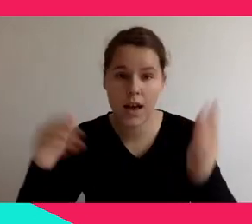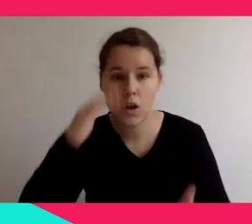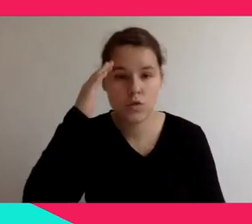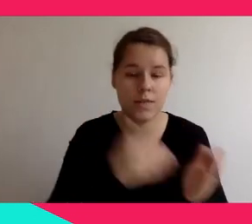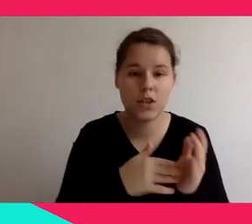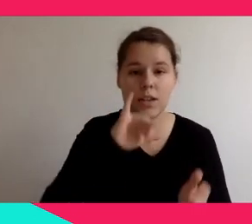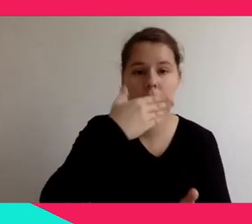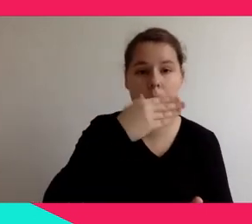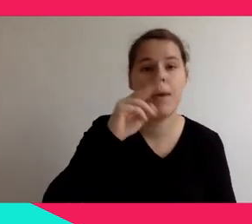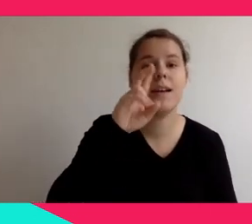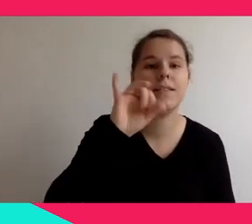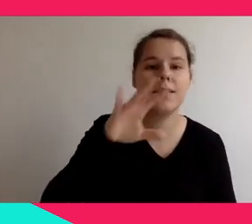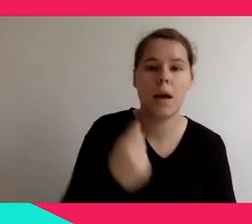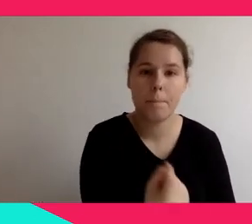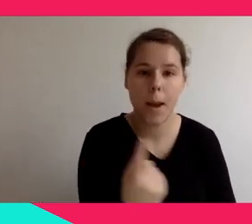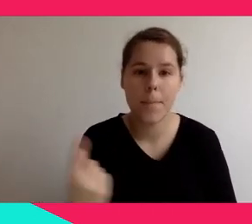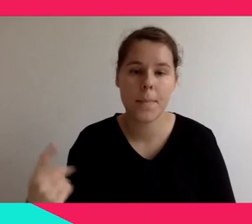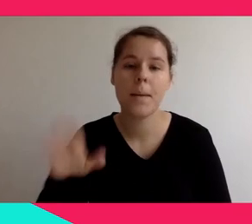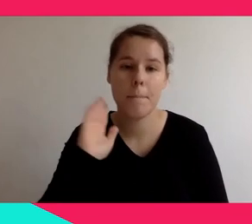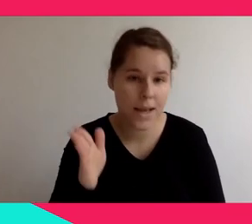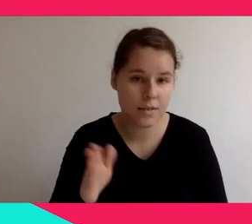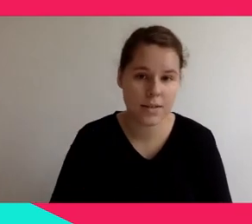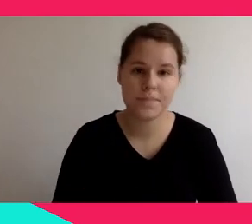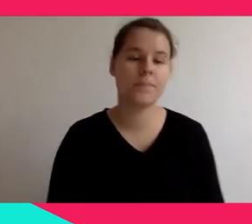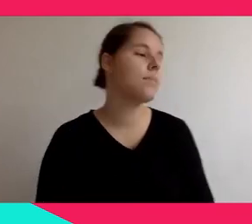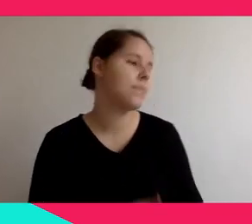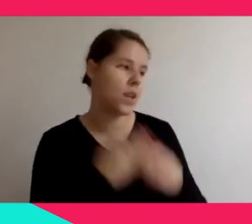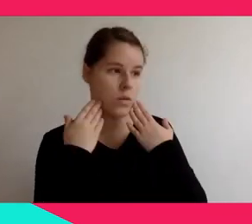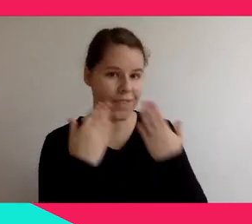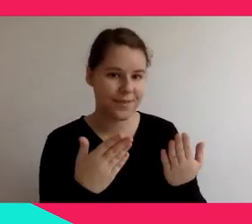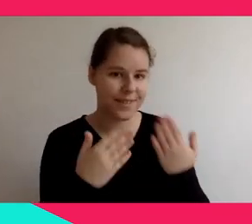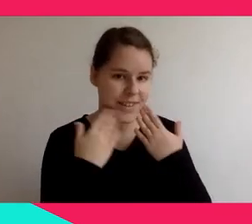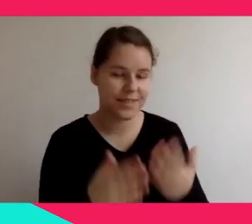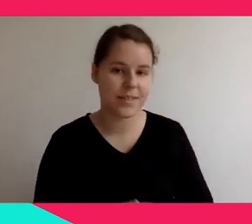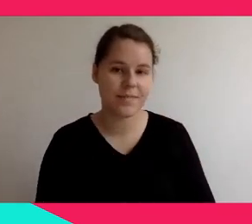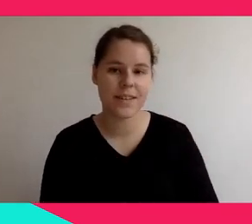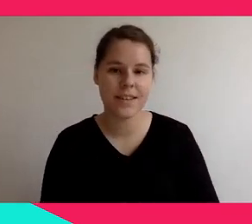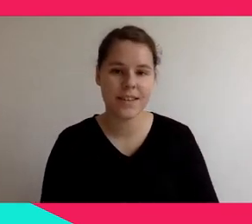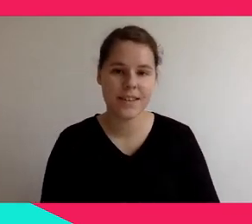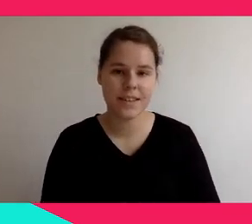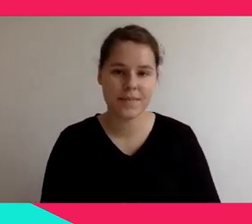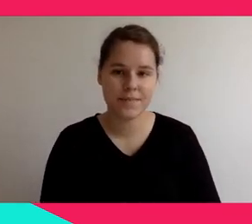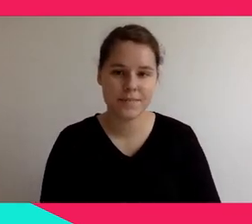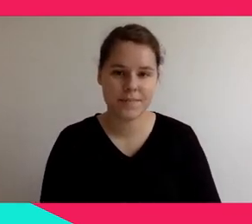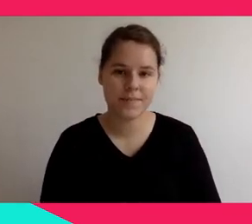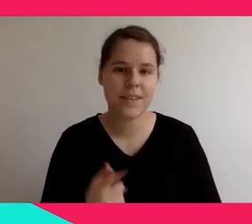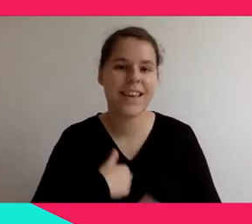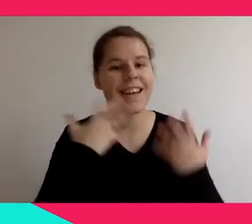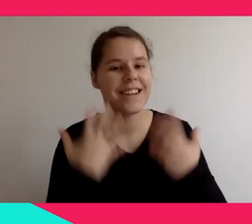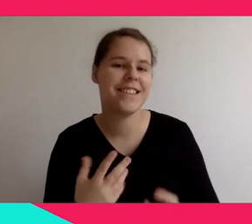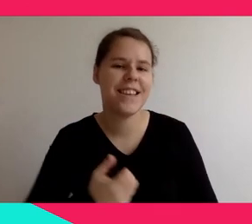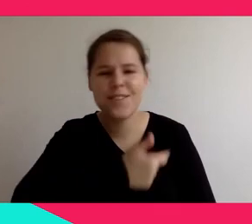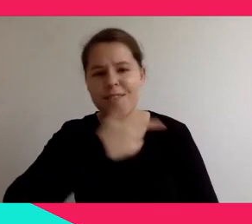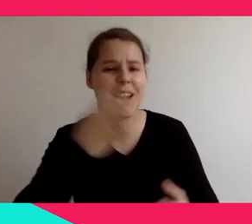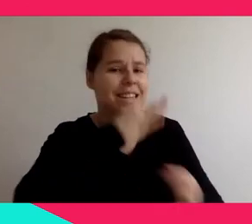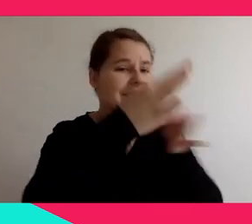Yeah, thanks a lot. And actually, I would love to ask you so many more questions, but we don't have that much time. Luckily, we're going to talk again